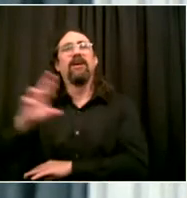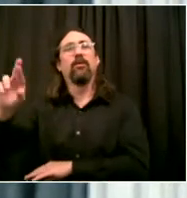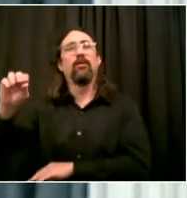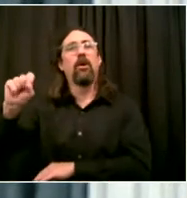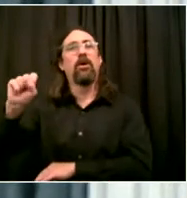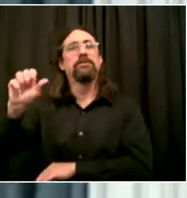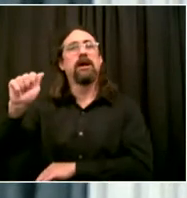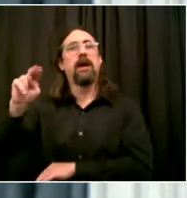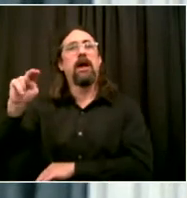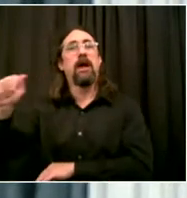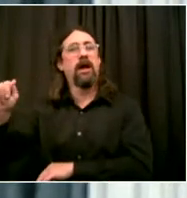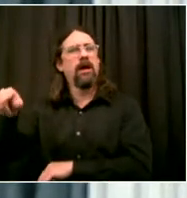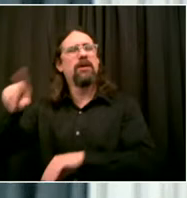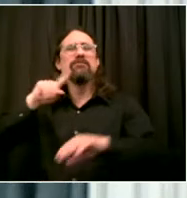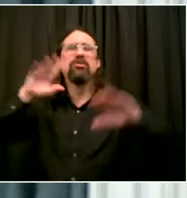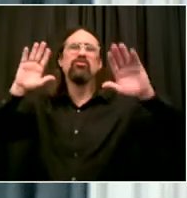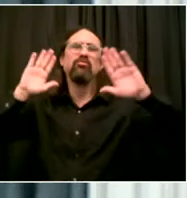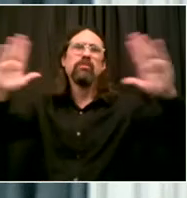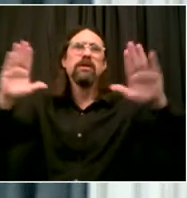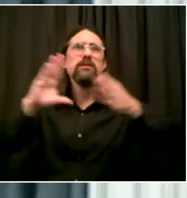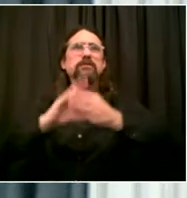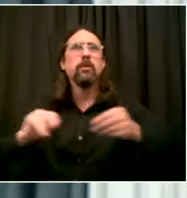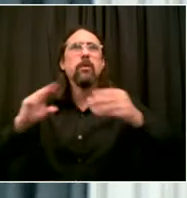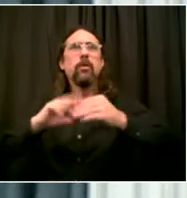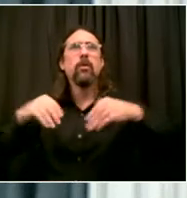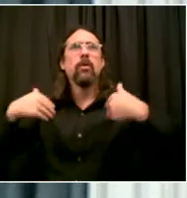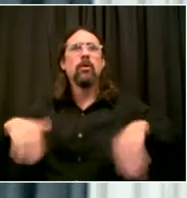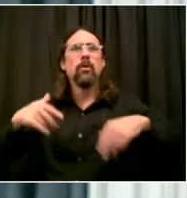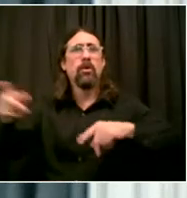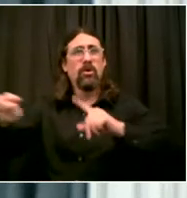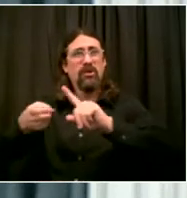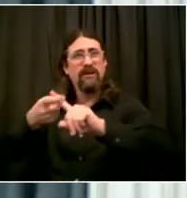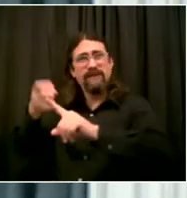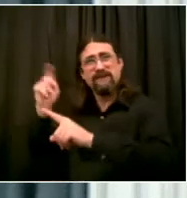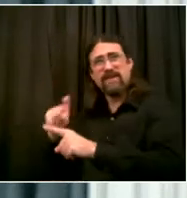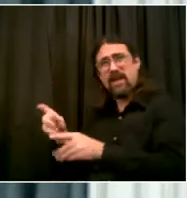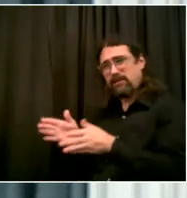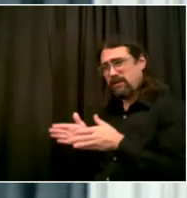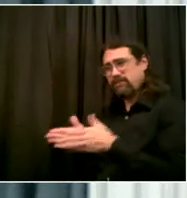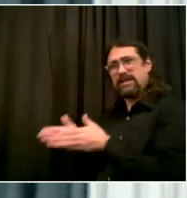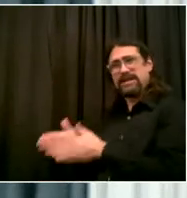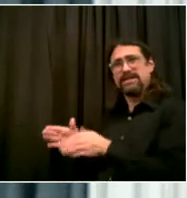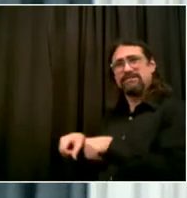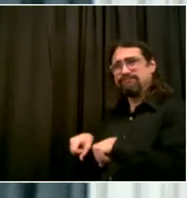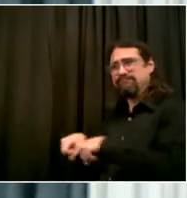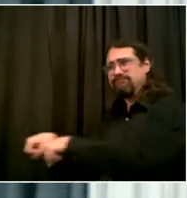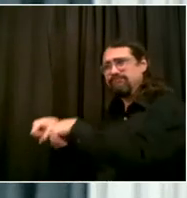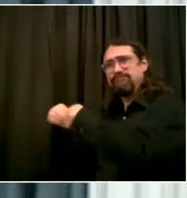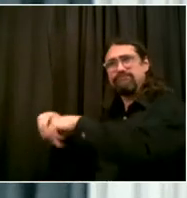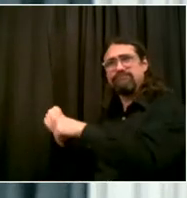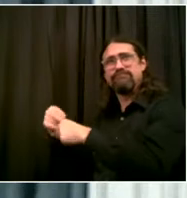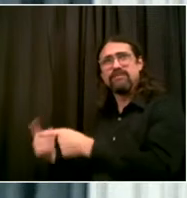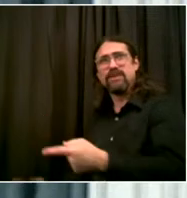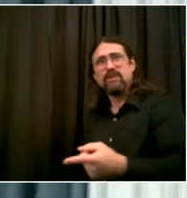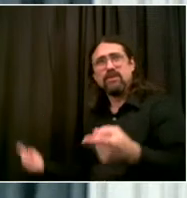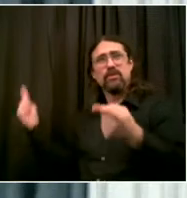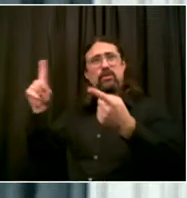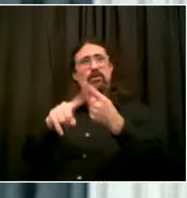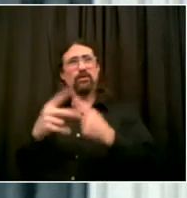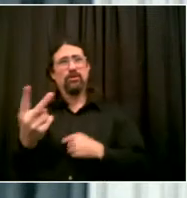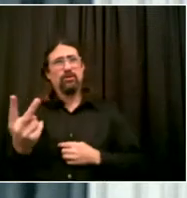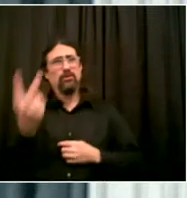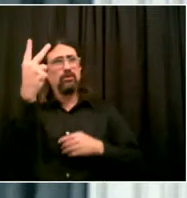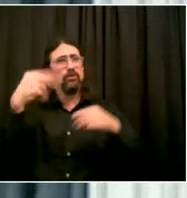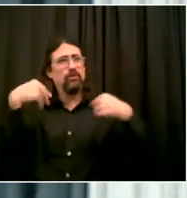two storefronts, both in Washington Heights and in the Bronx, employing nine New